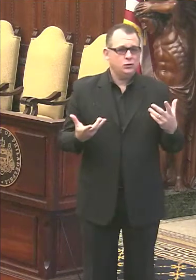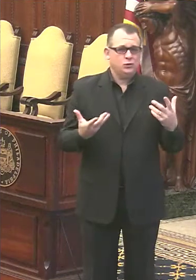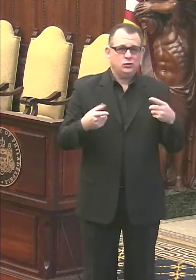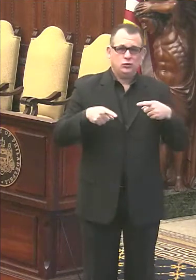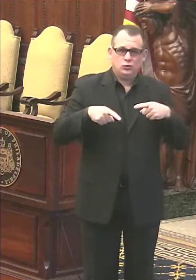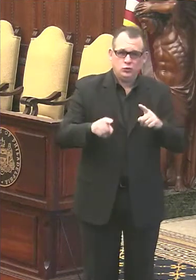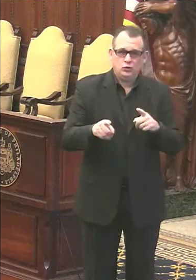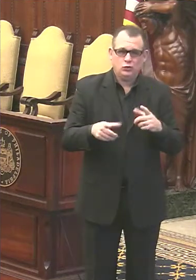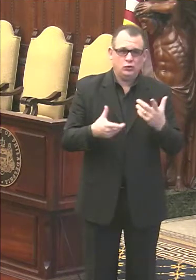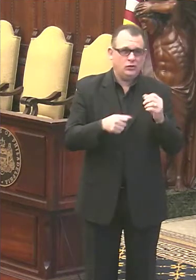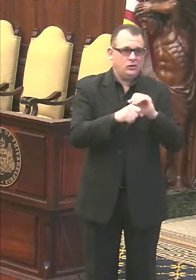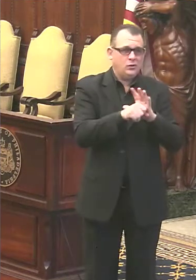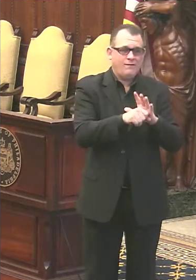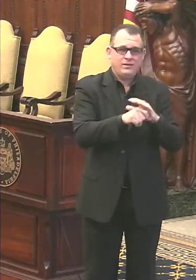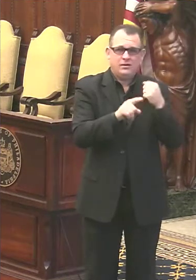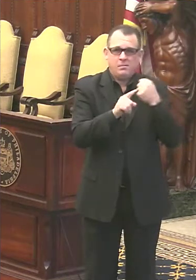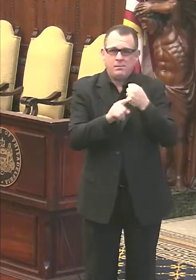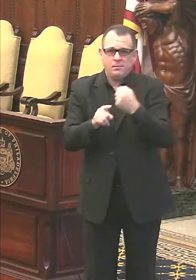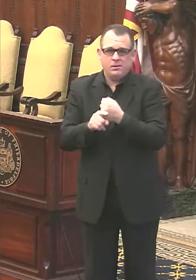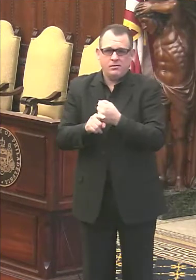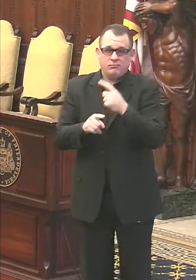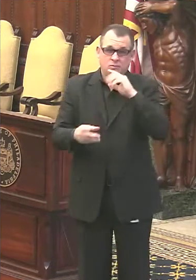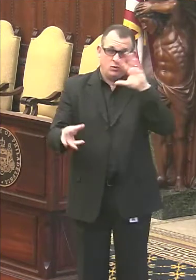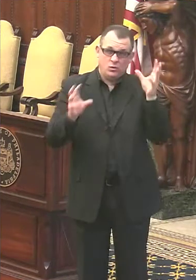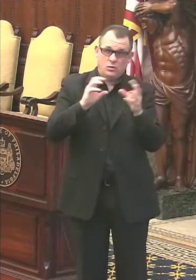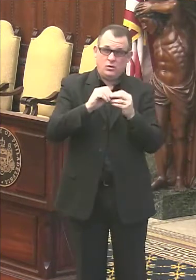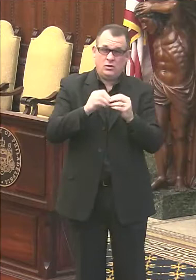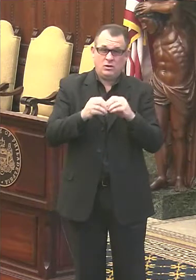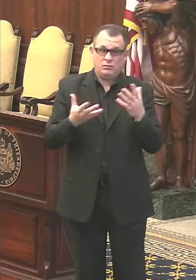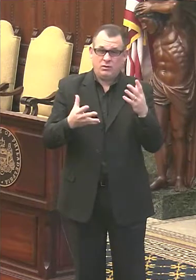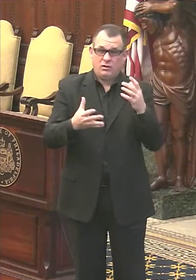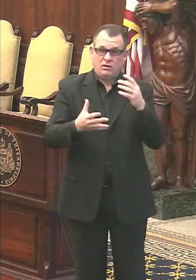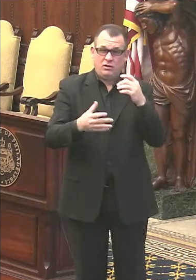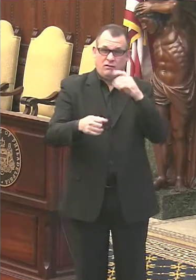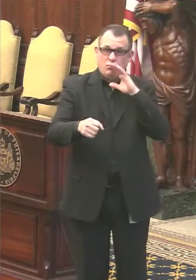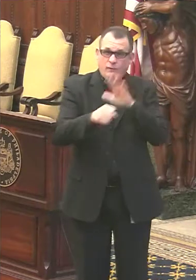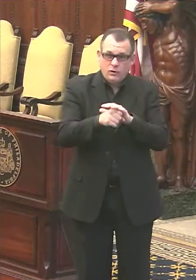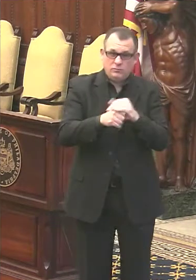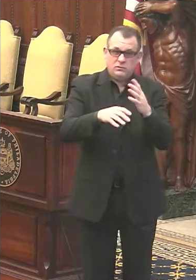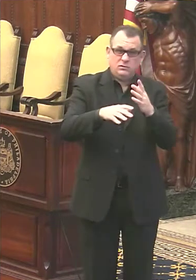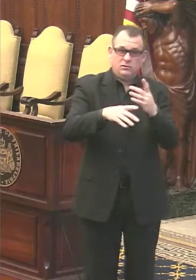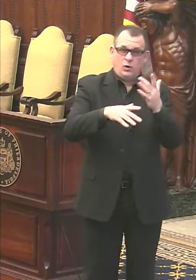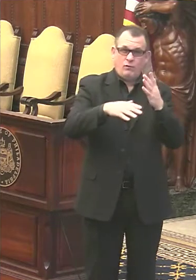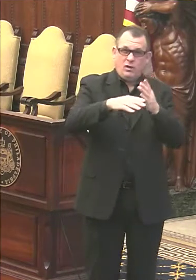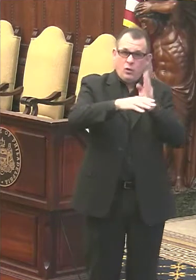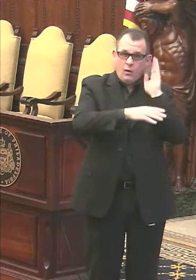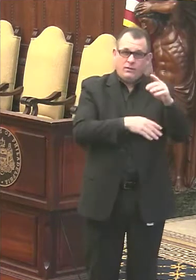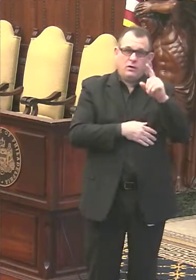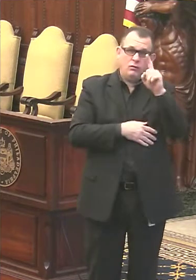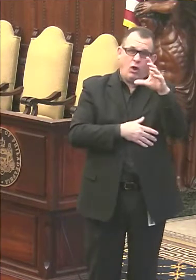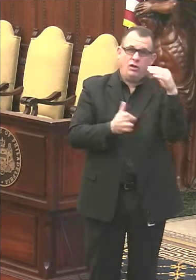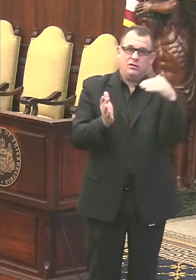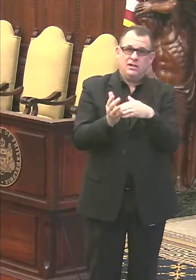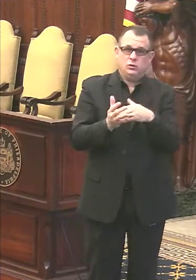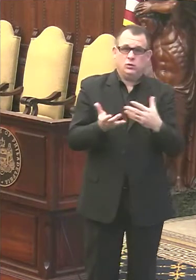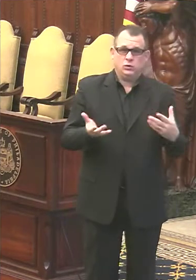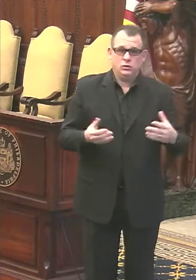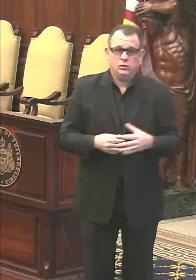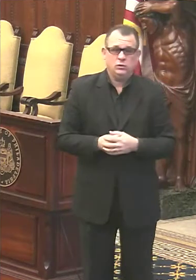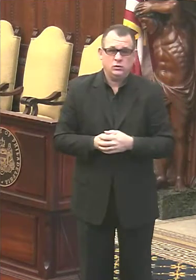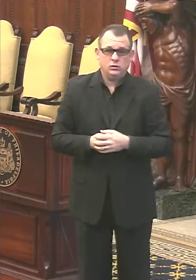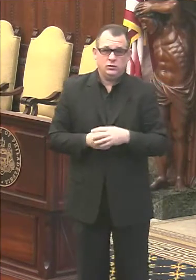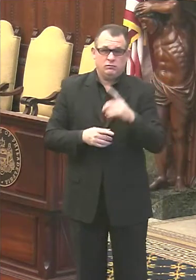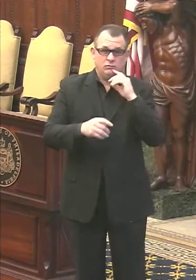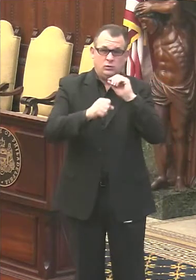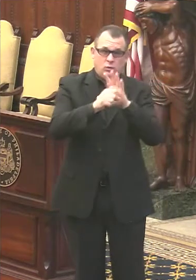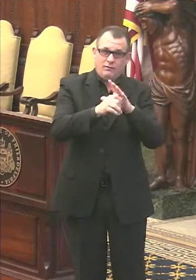The total number of confirmed cases of the virus in Philadelphia has now topped 100,000. This is an unfortunate reminder that COVID is still